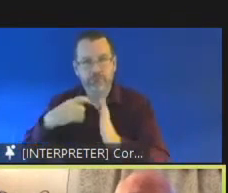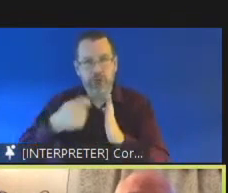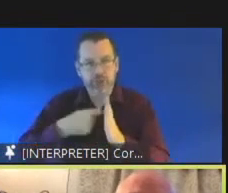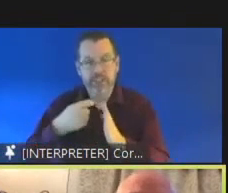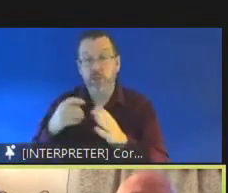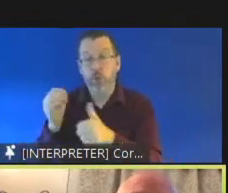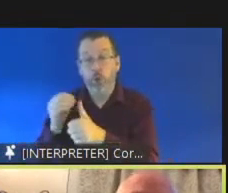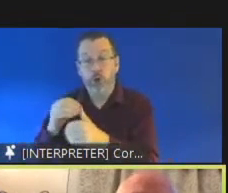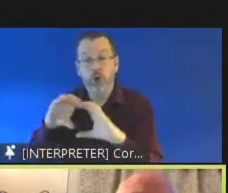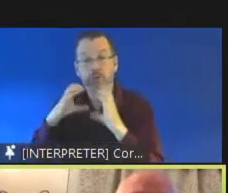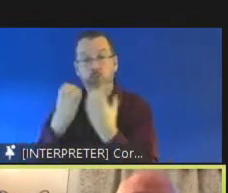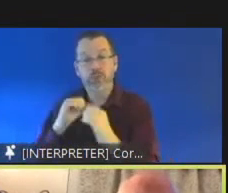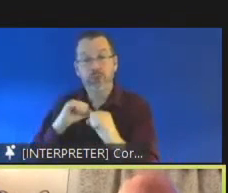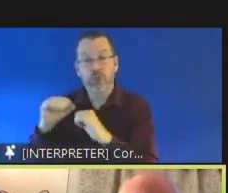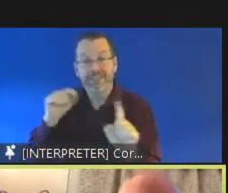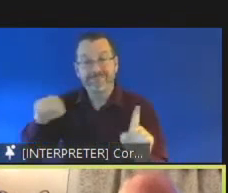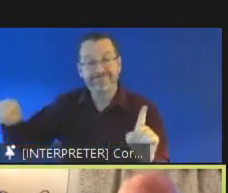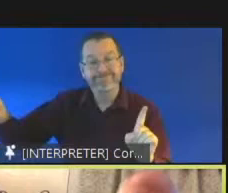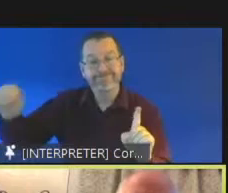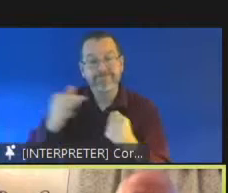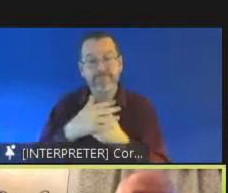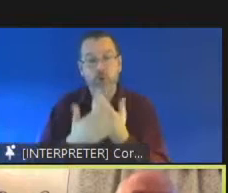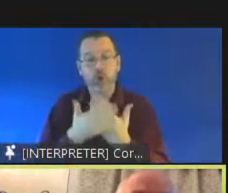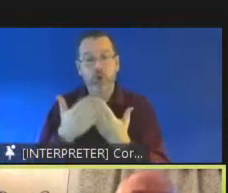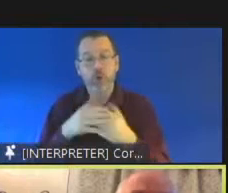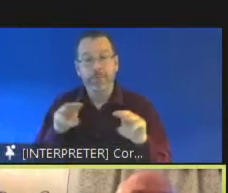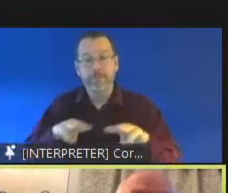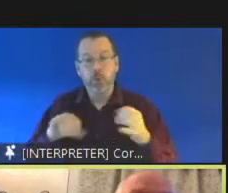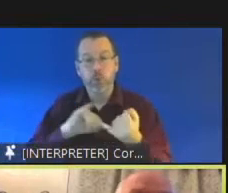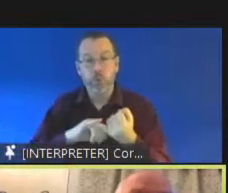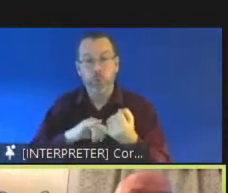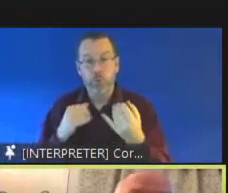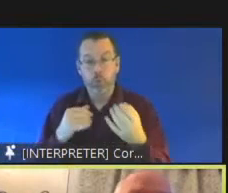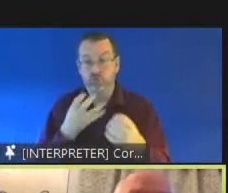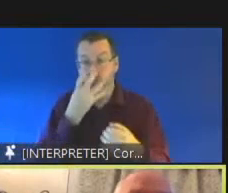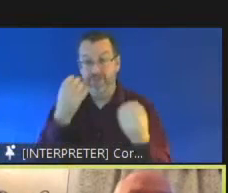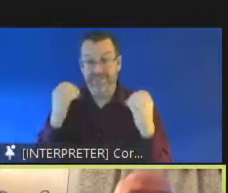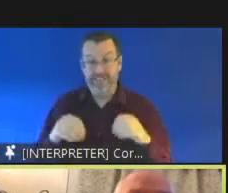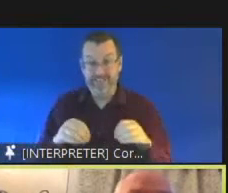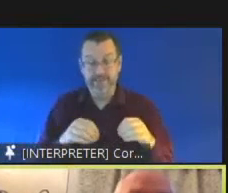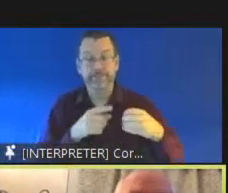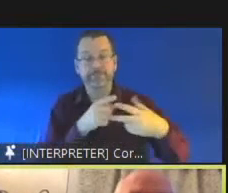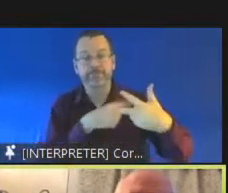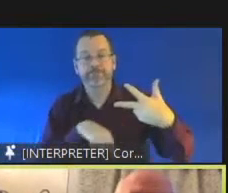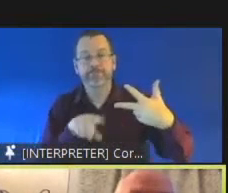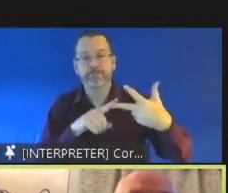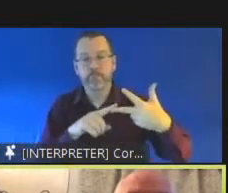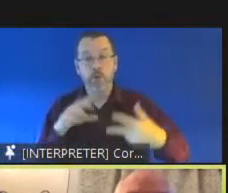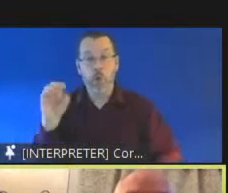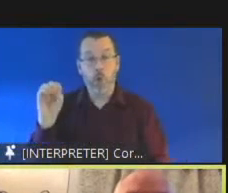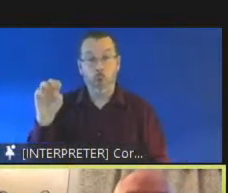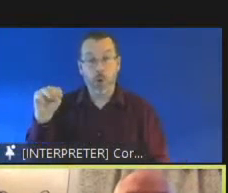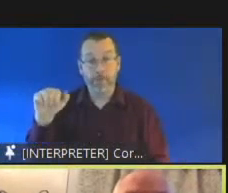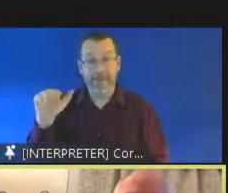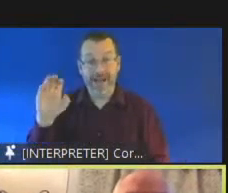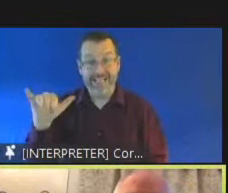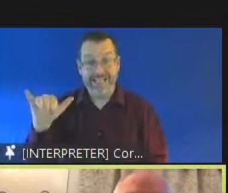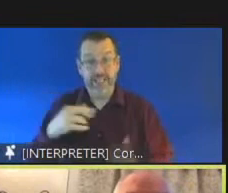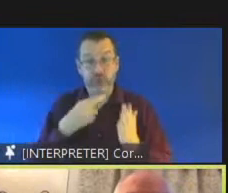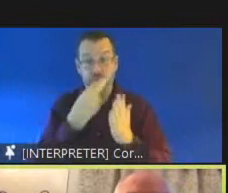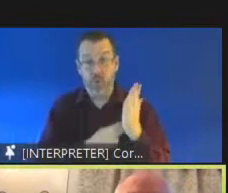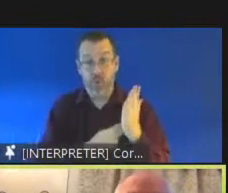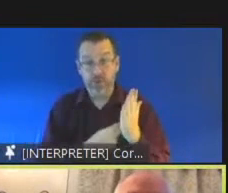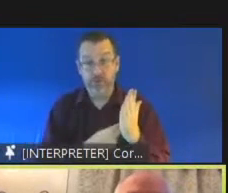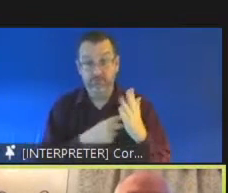would be put in place for young offenders excuse me and then end up talking about the O'Malley report which focuses